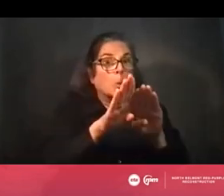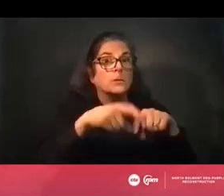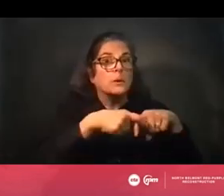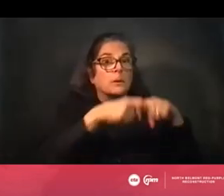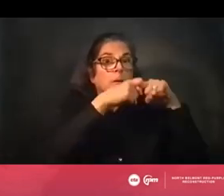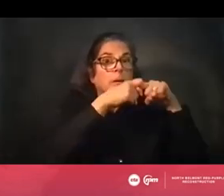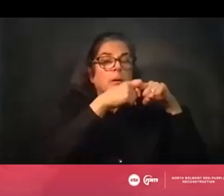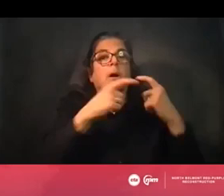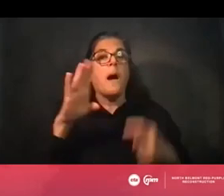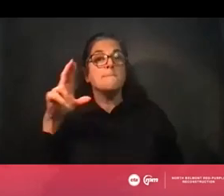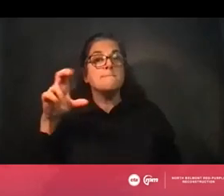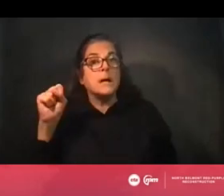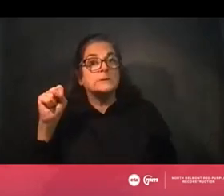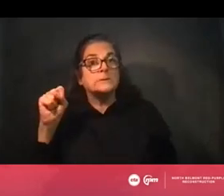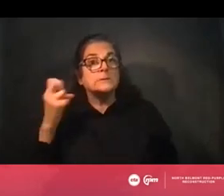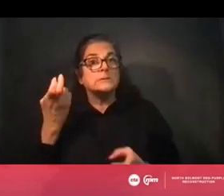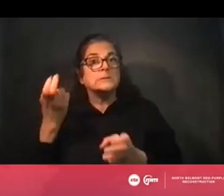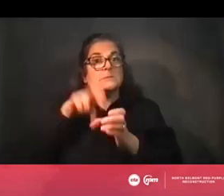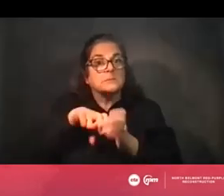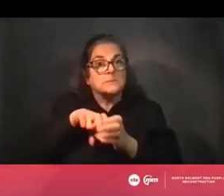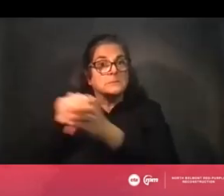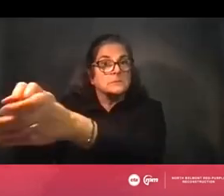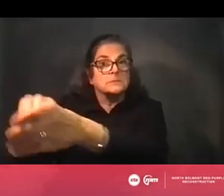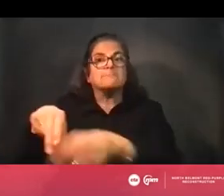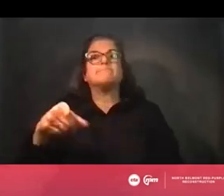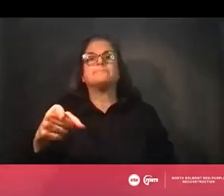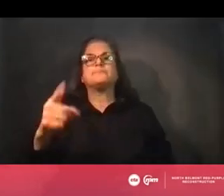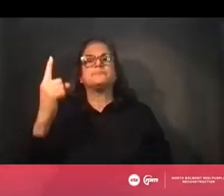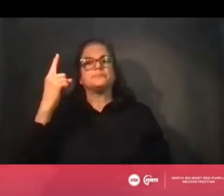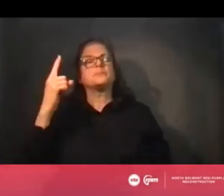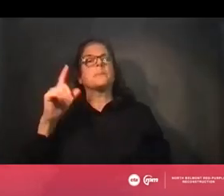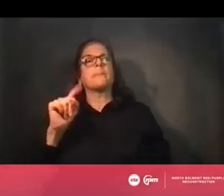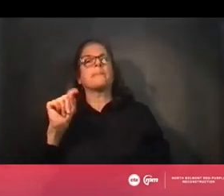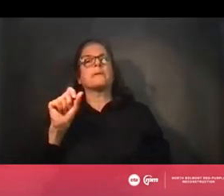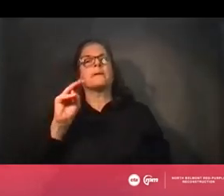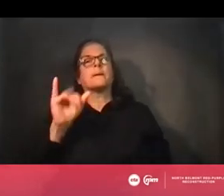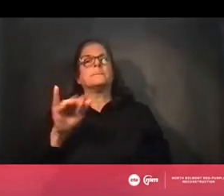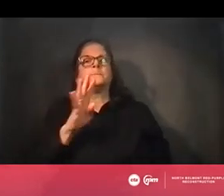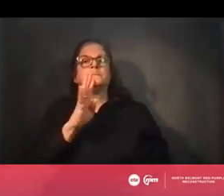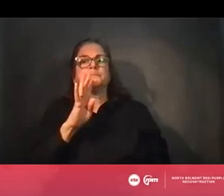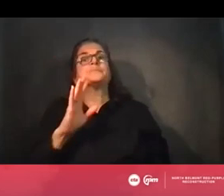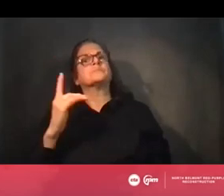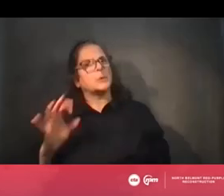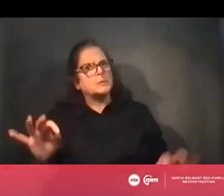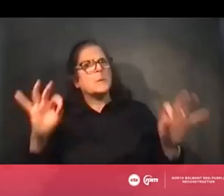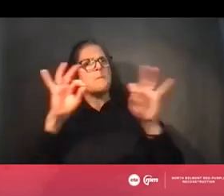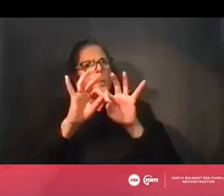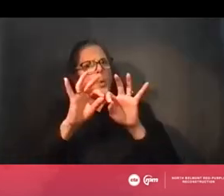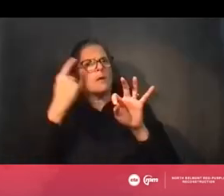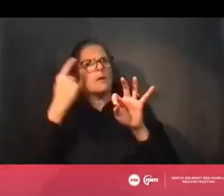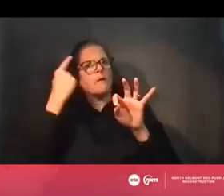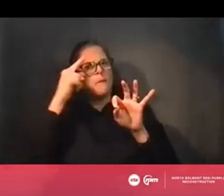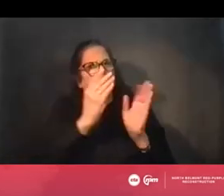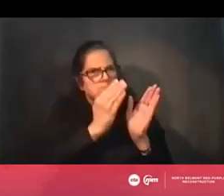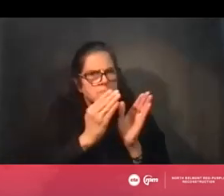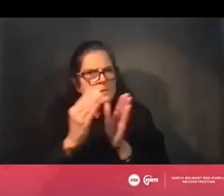Tammy one of the things that was very important at the onset of this project, when we put together what is now RPM phase one,